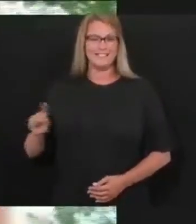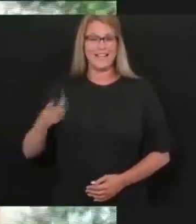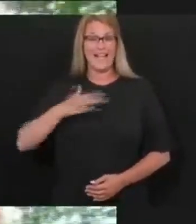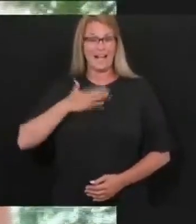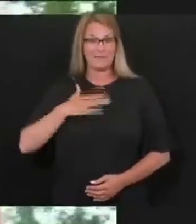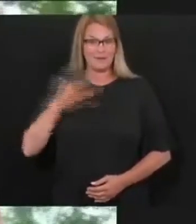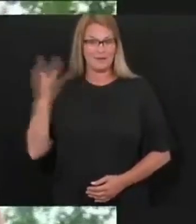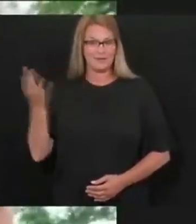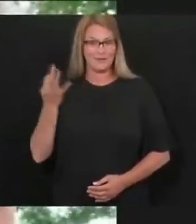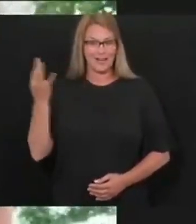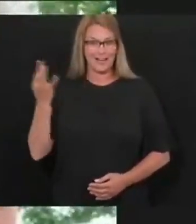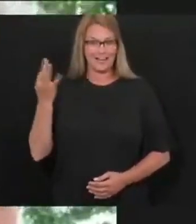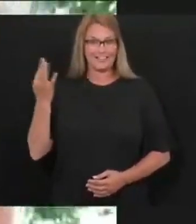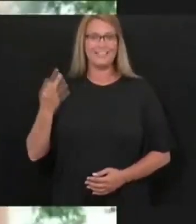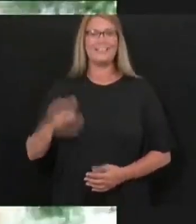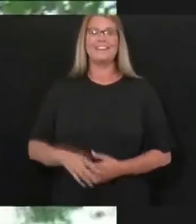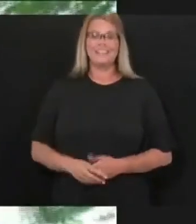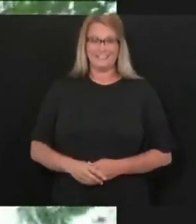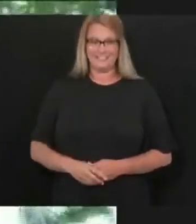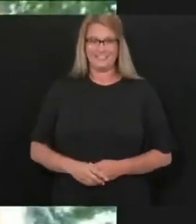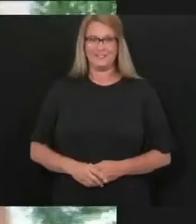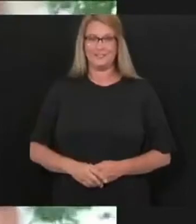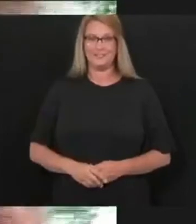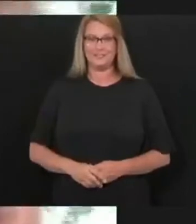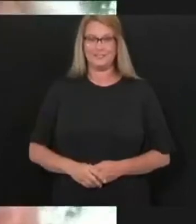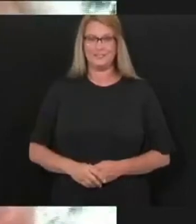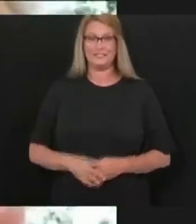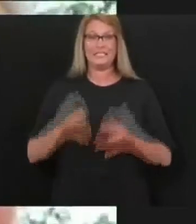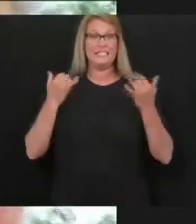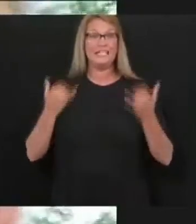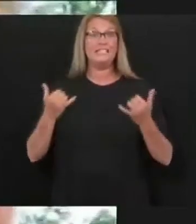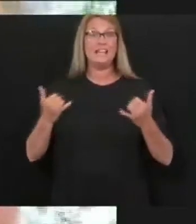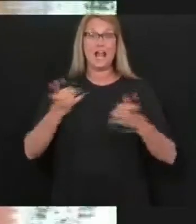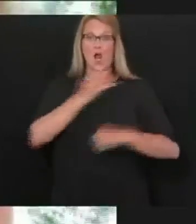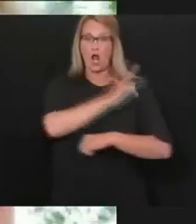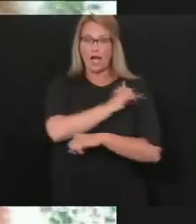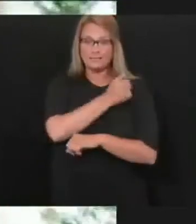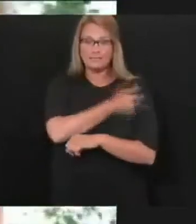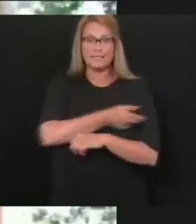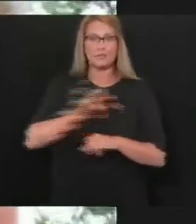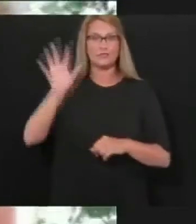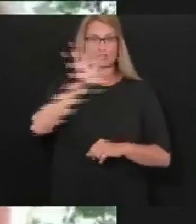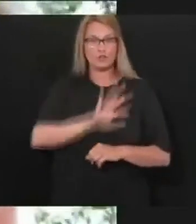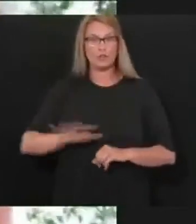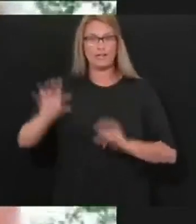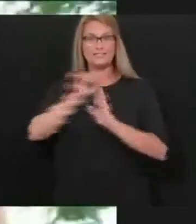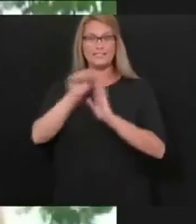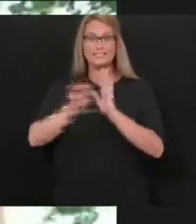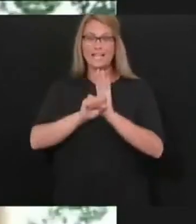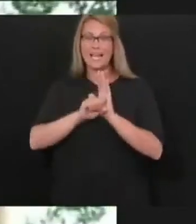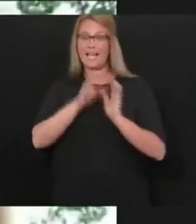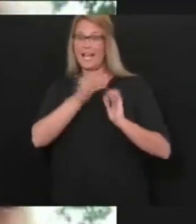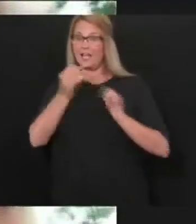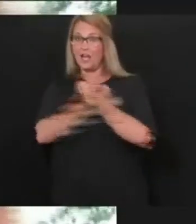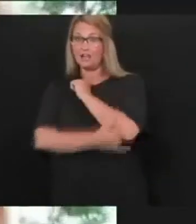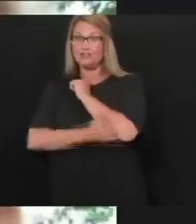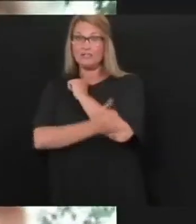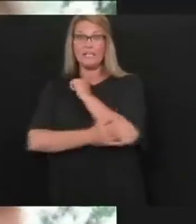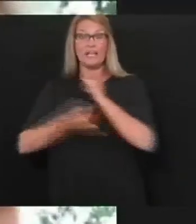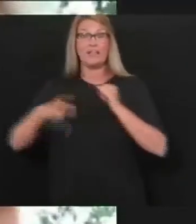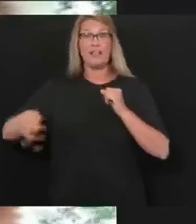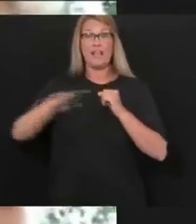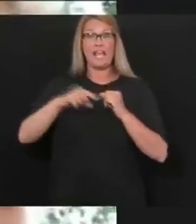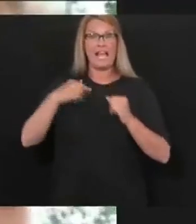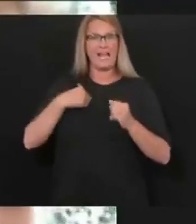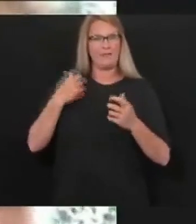-0 creeping up in southern West Virginia, rural hospitals already having trouble across the state and country, what specific plans are